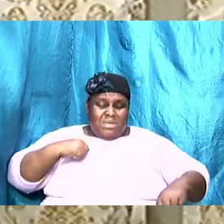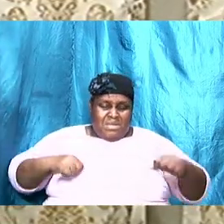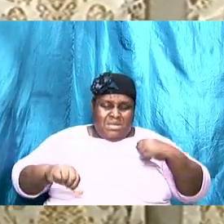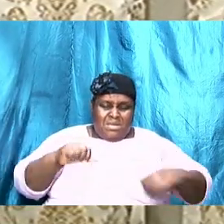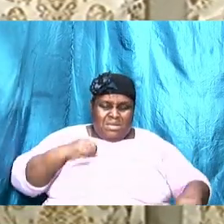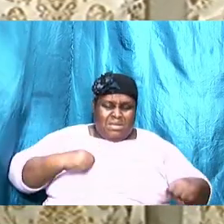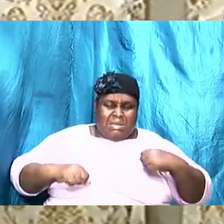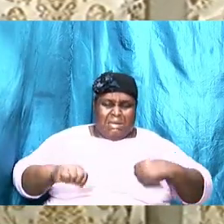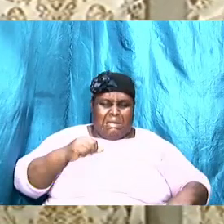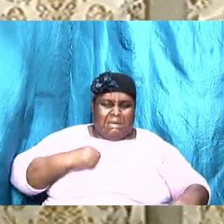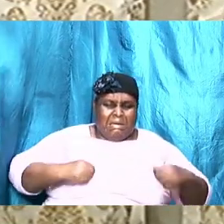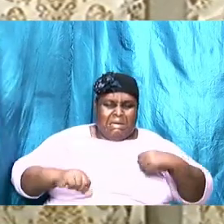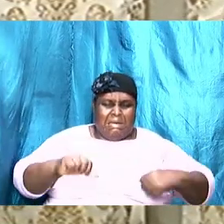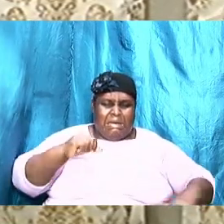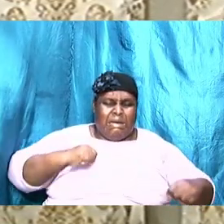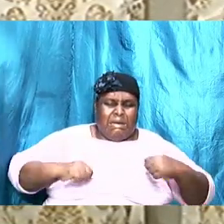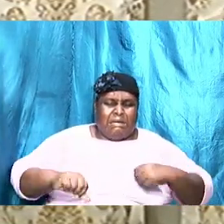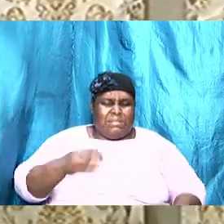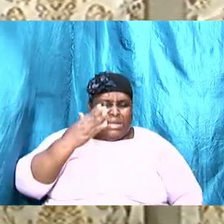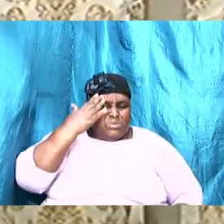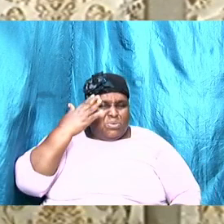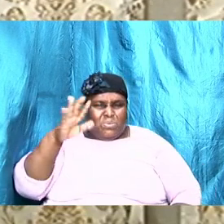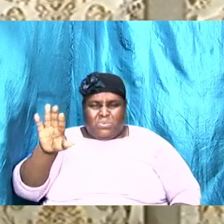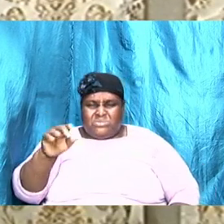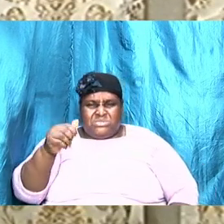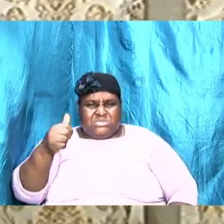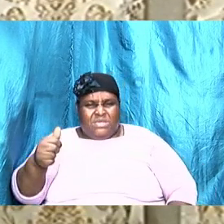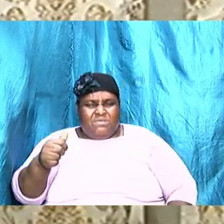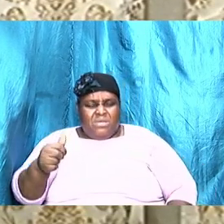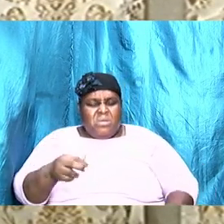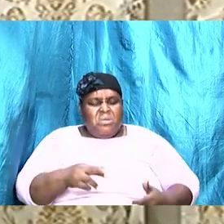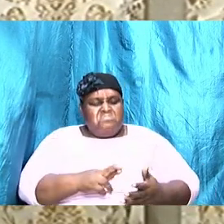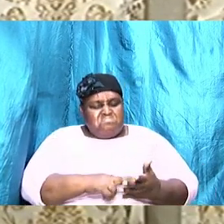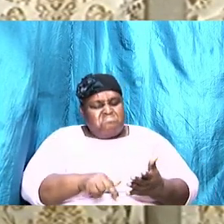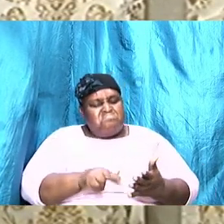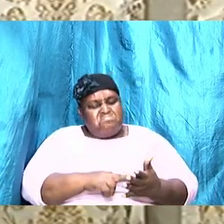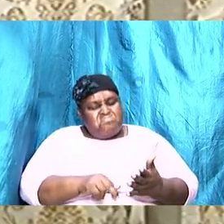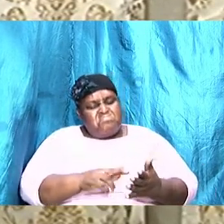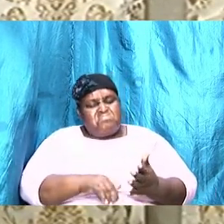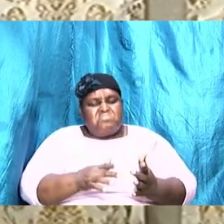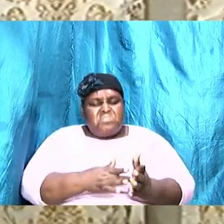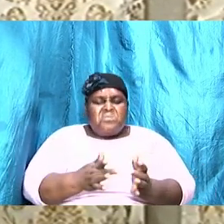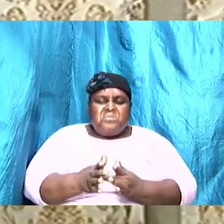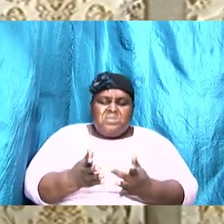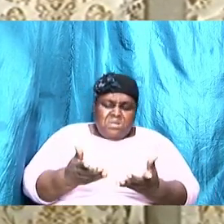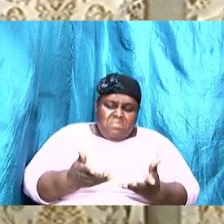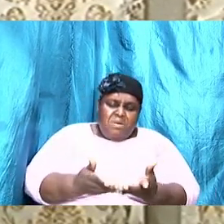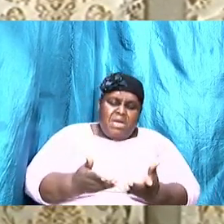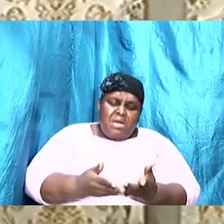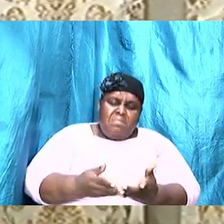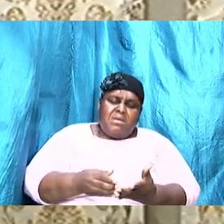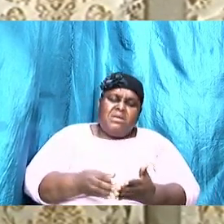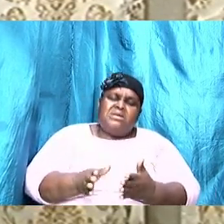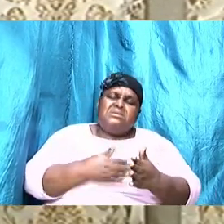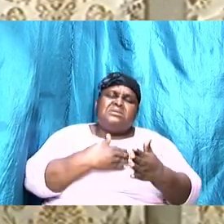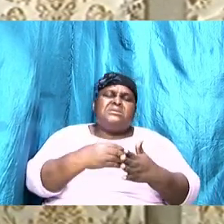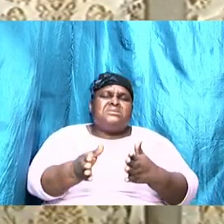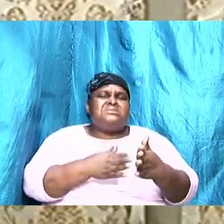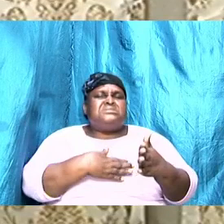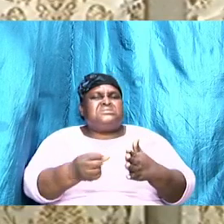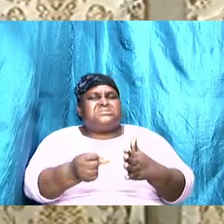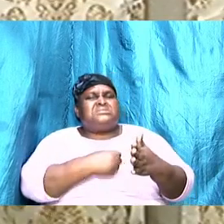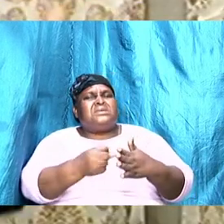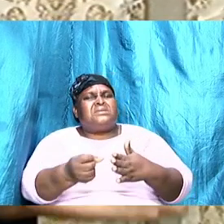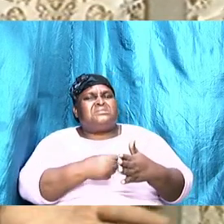ourselves. And we're just reading Bible and singing songs and preaching word or